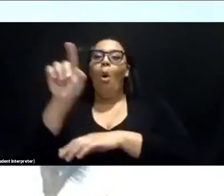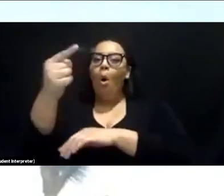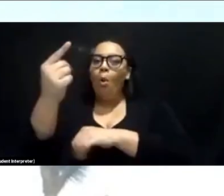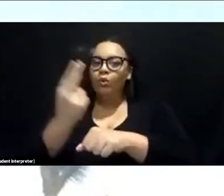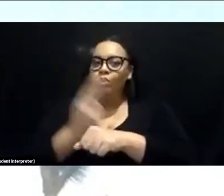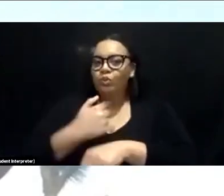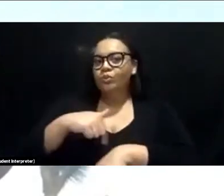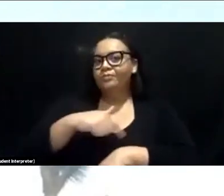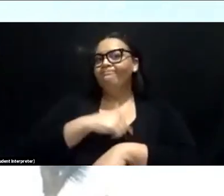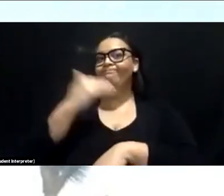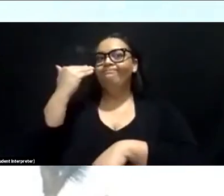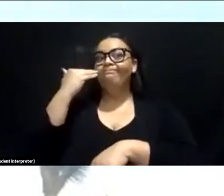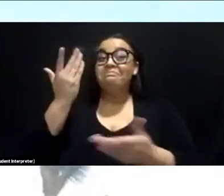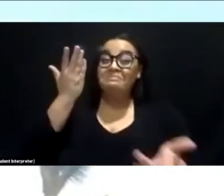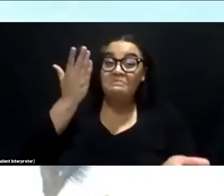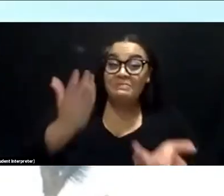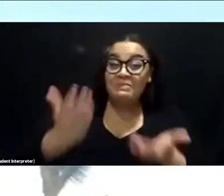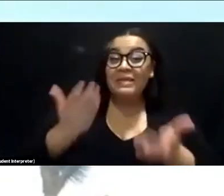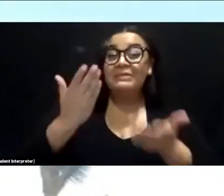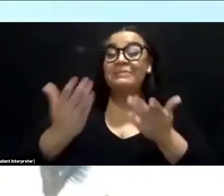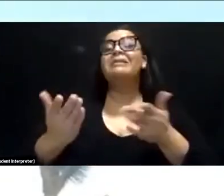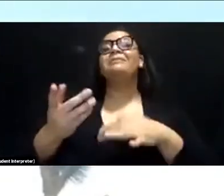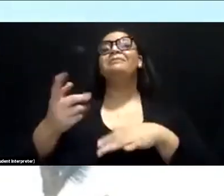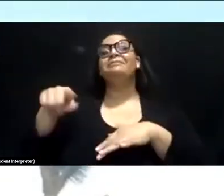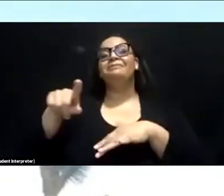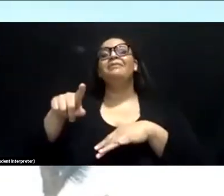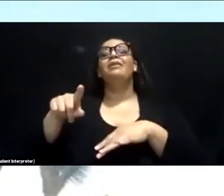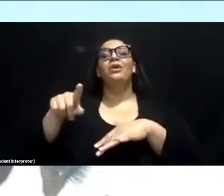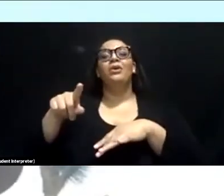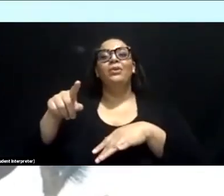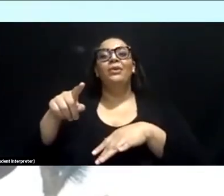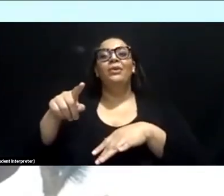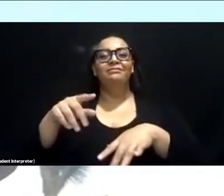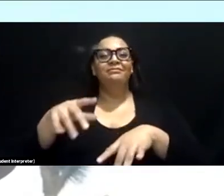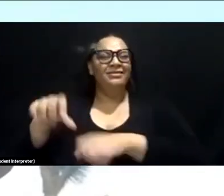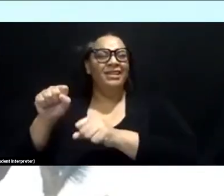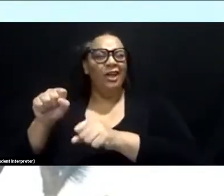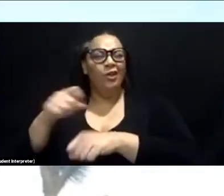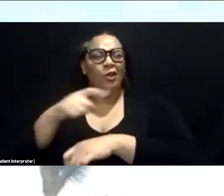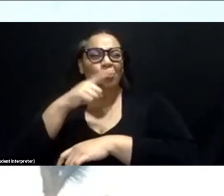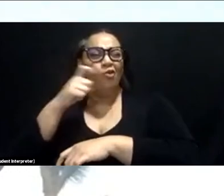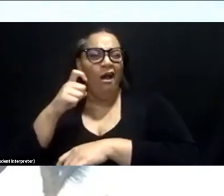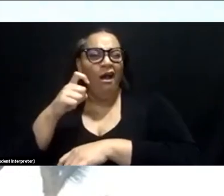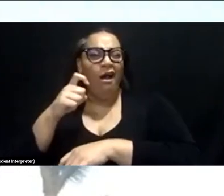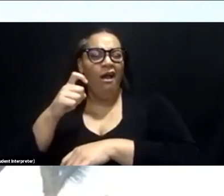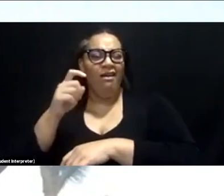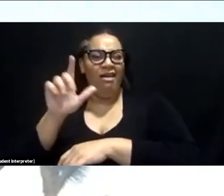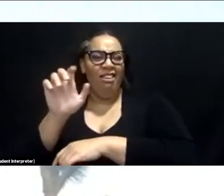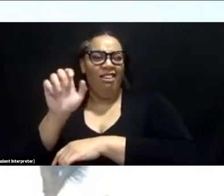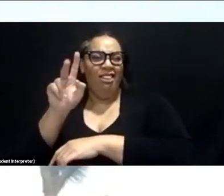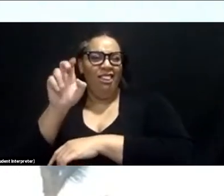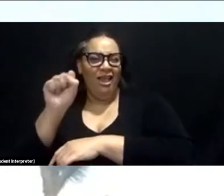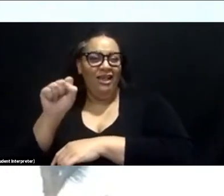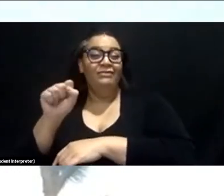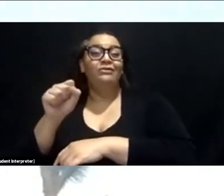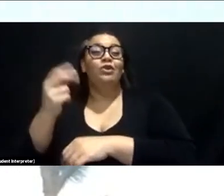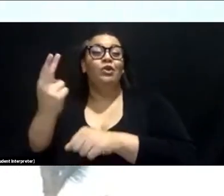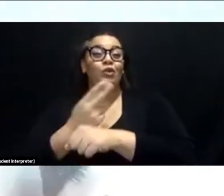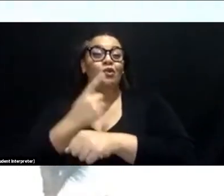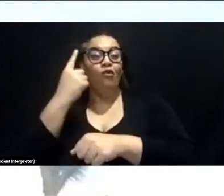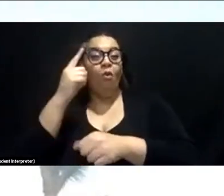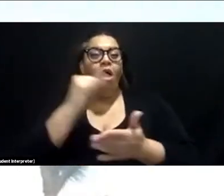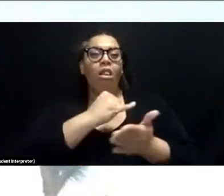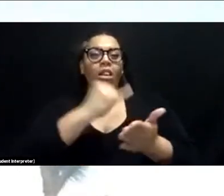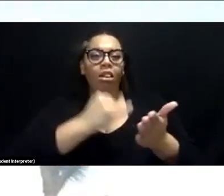of maybe is that they would take those little dried out leaves and use them as like a paintbrush. They're just so short and brittle.